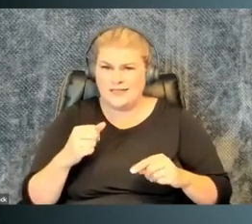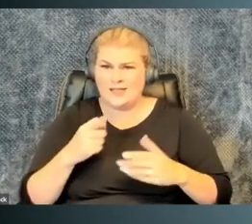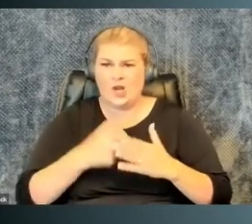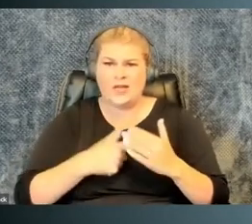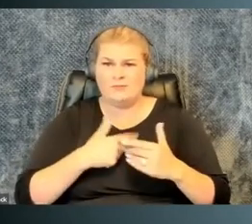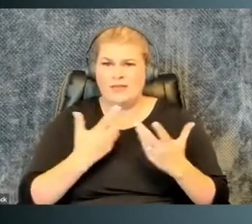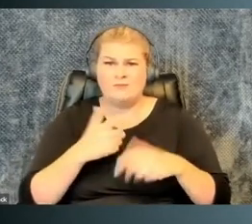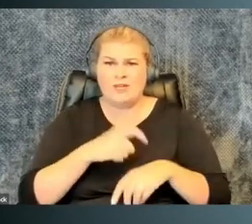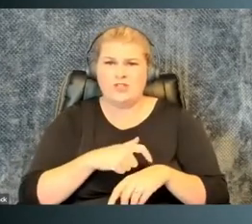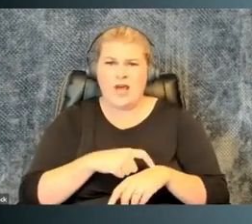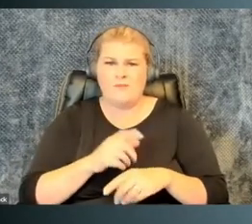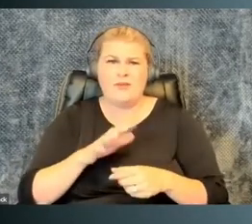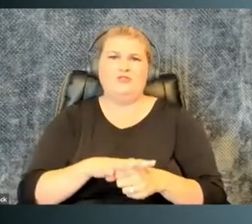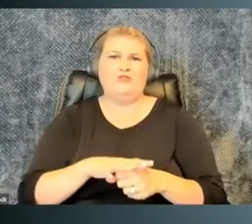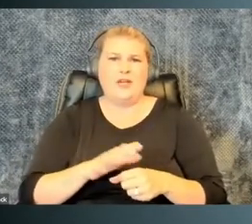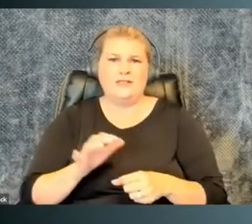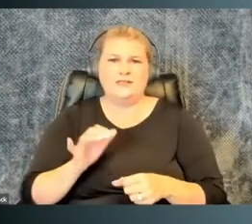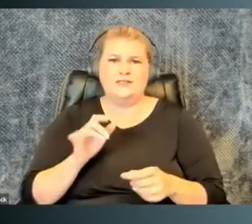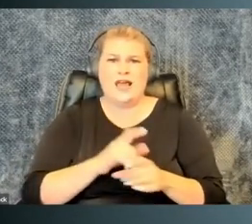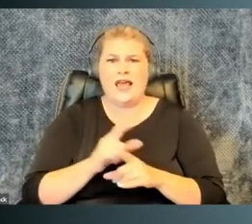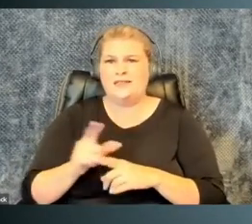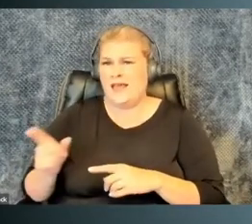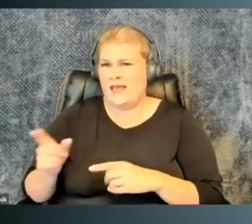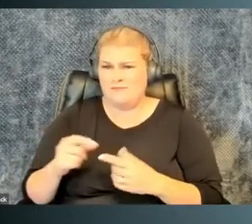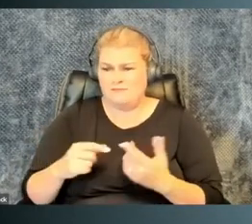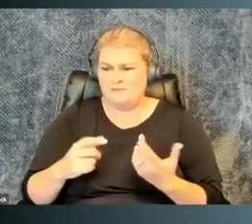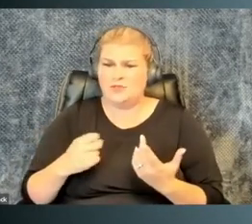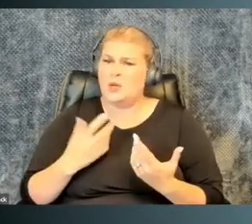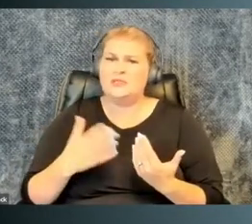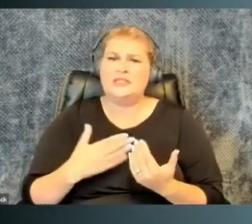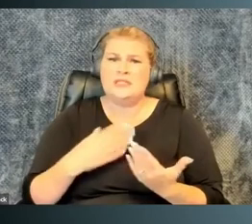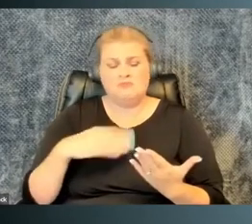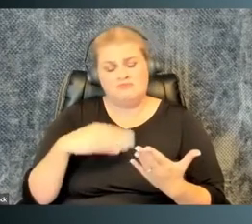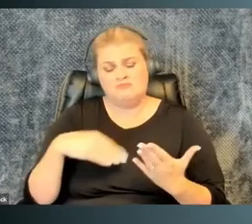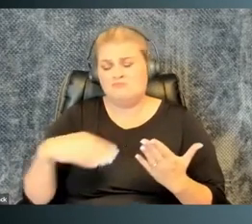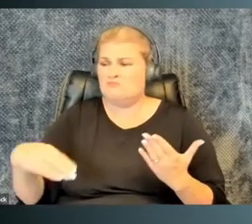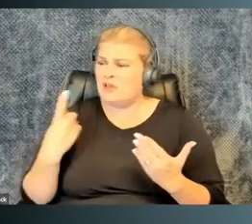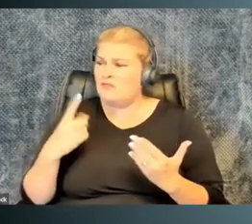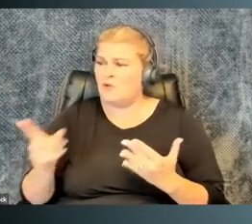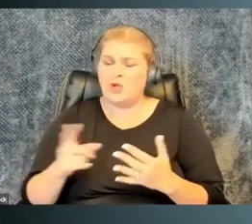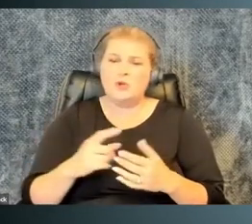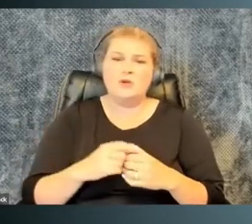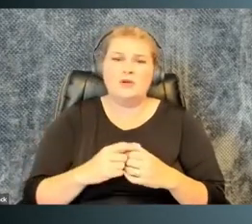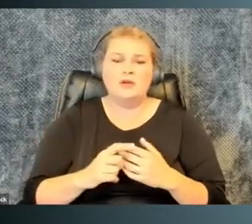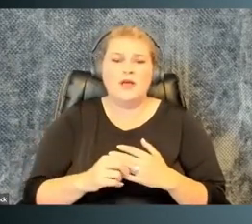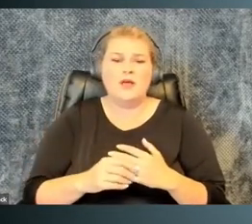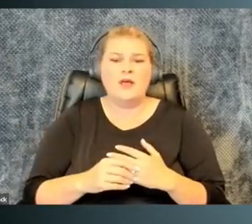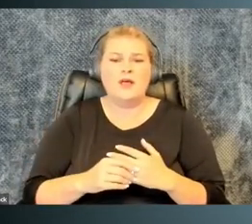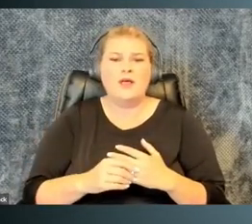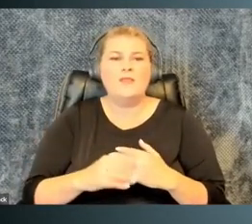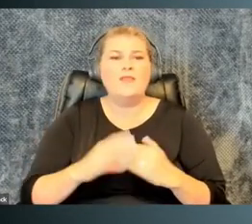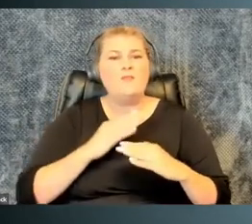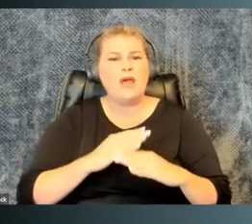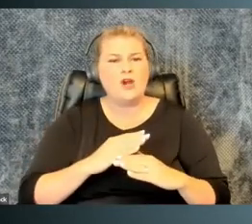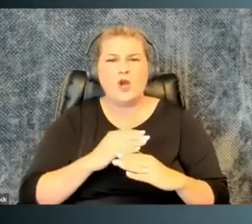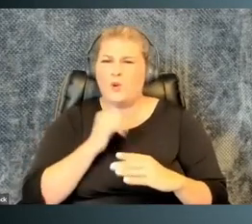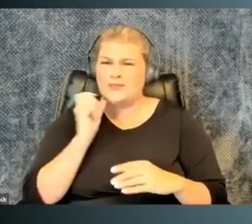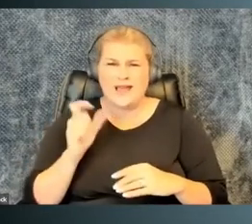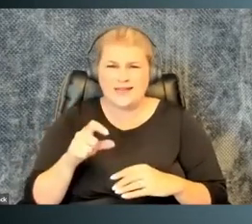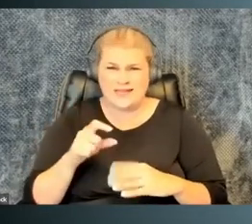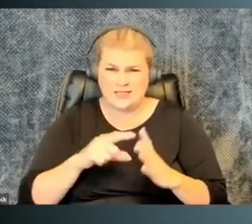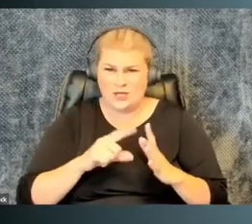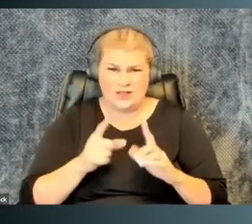and it doesn't cost me nearly the time it will them, and the time and stress of filling out that paperwork, and it's easy, right? The barrier